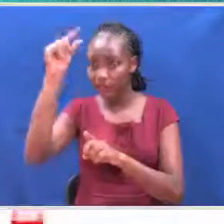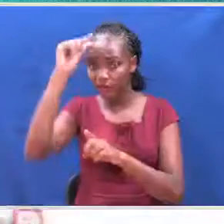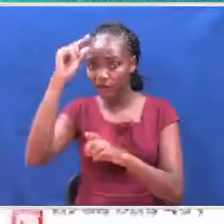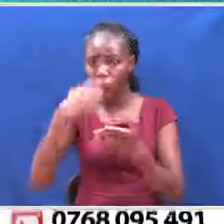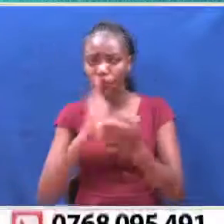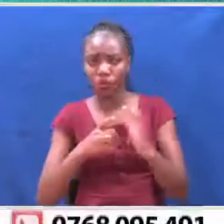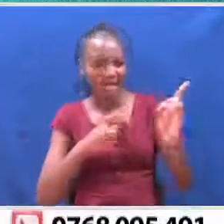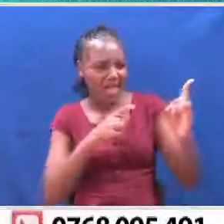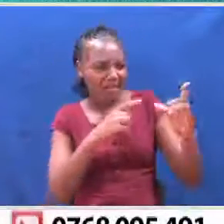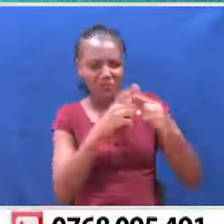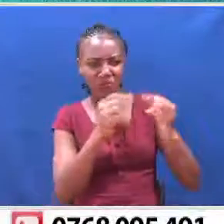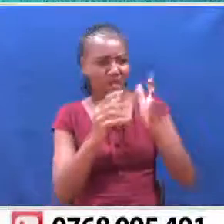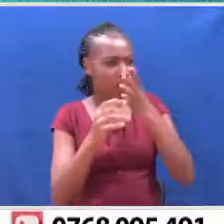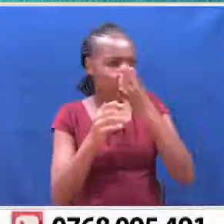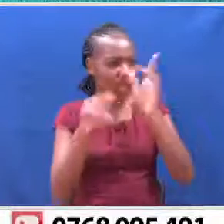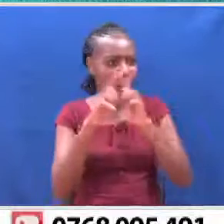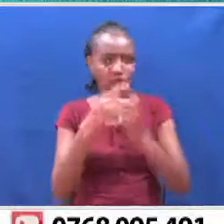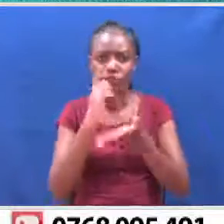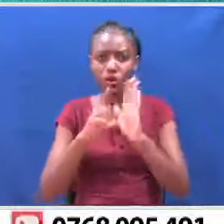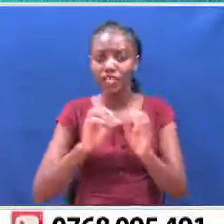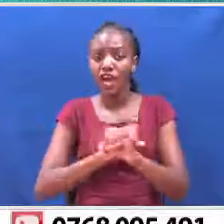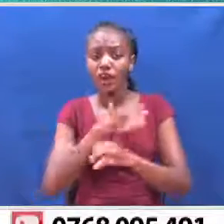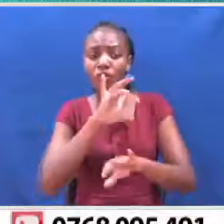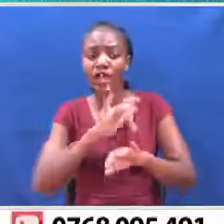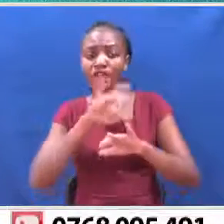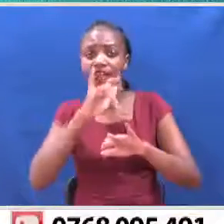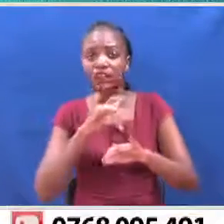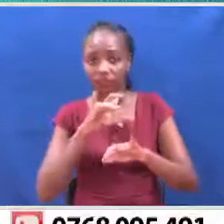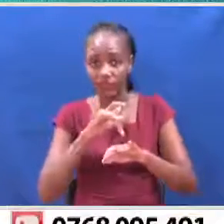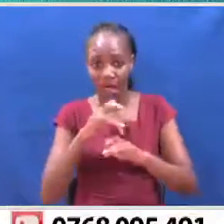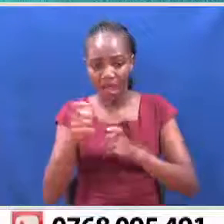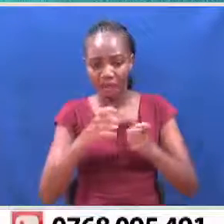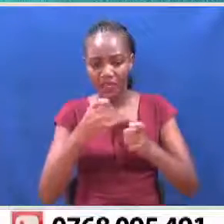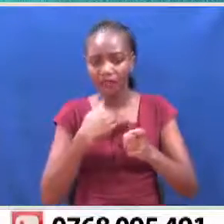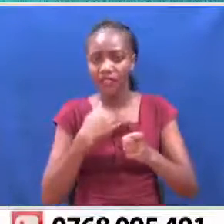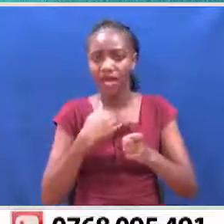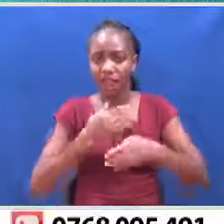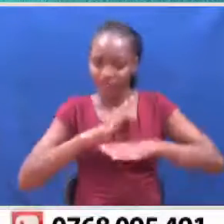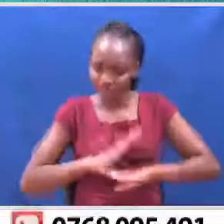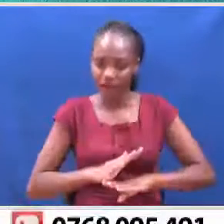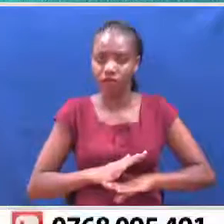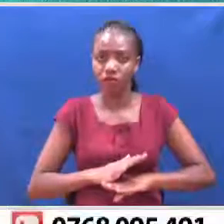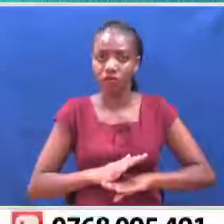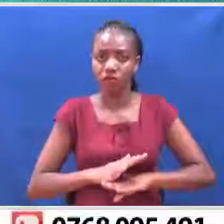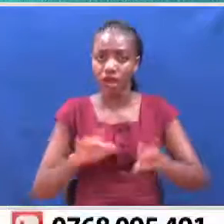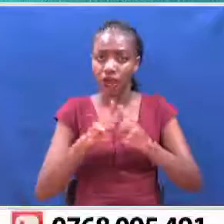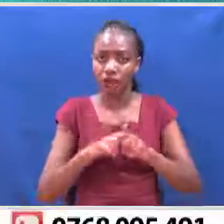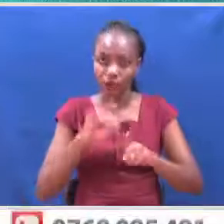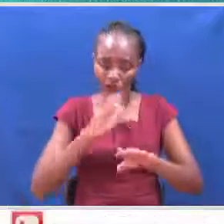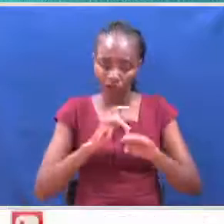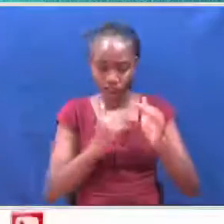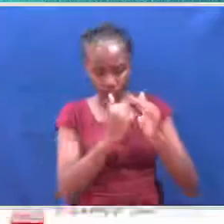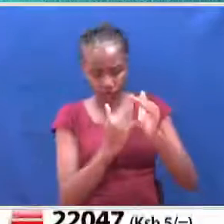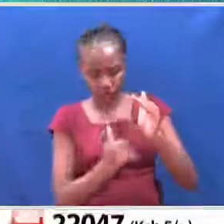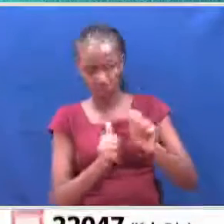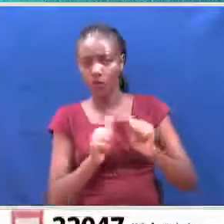rubbished the claims saying that the COVID-19 infections are under control with infections declining steadily. Zainab